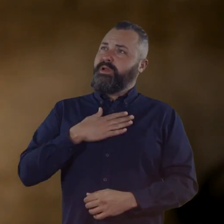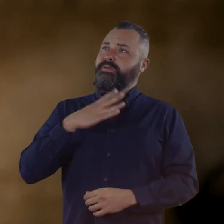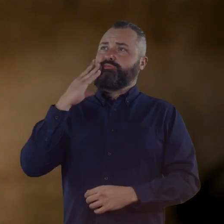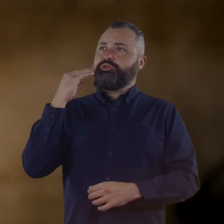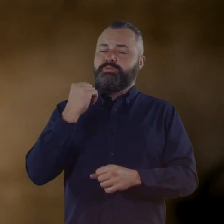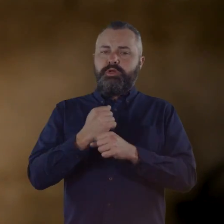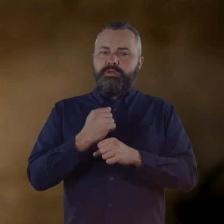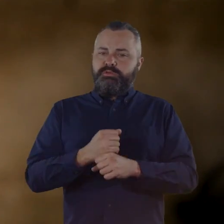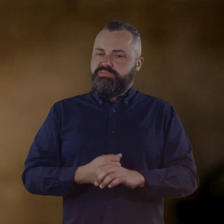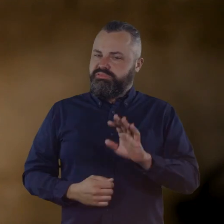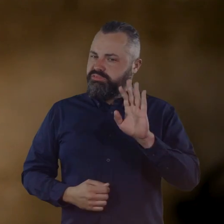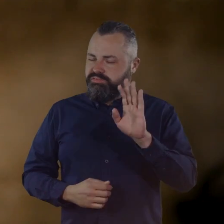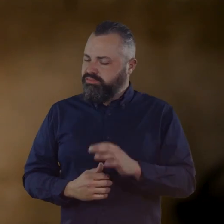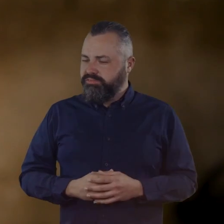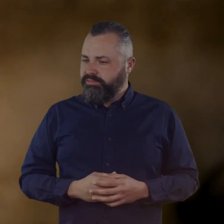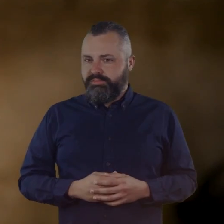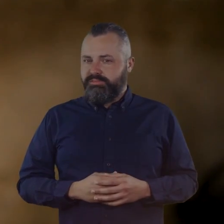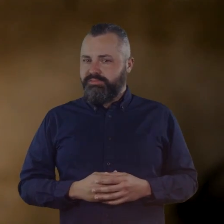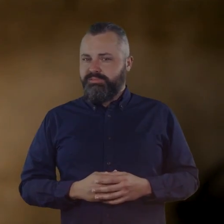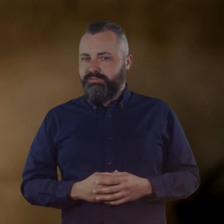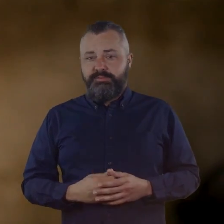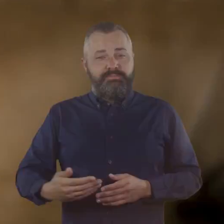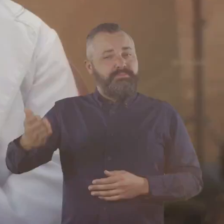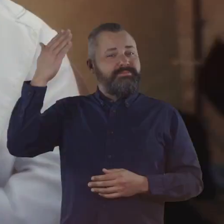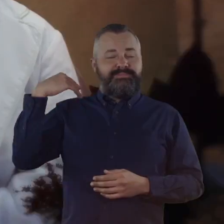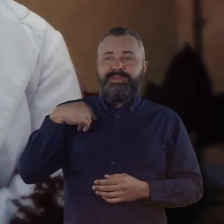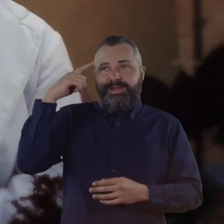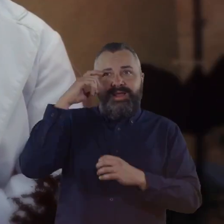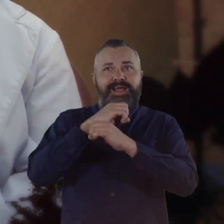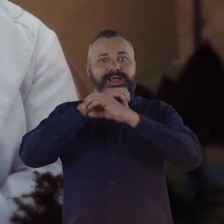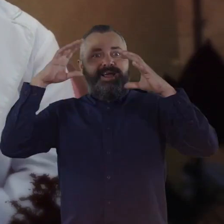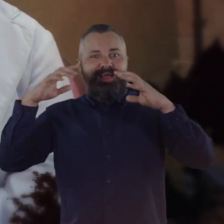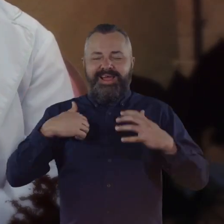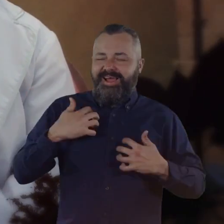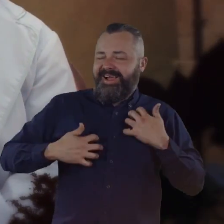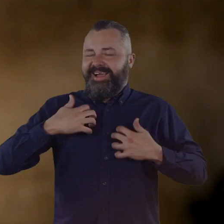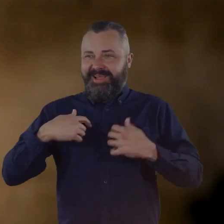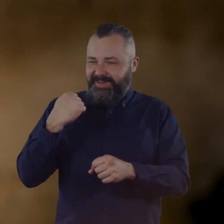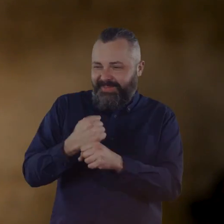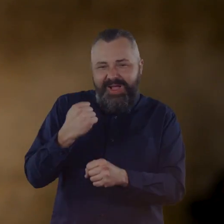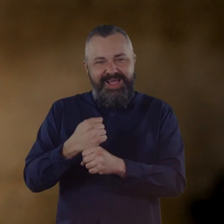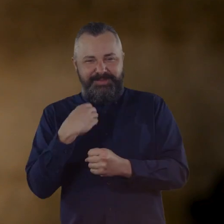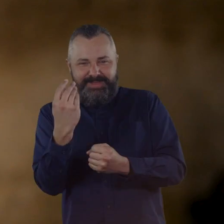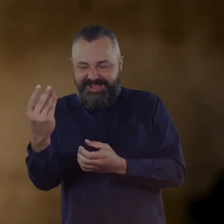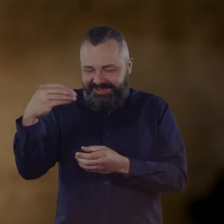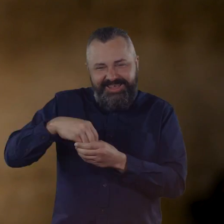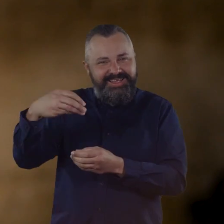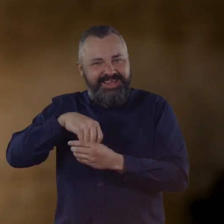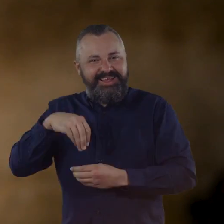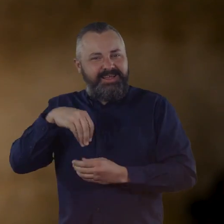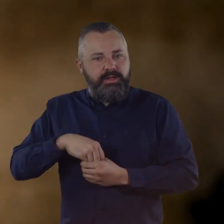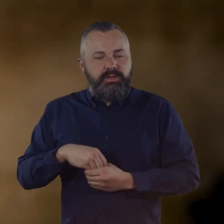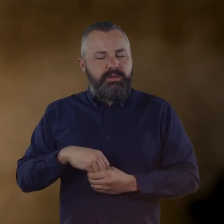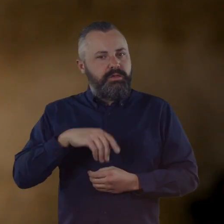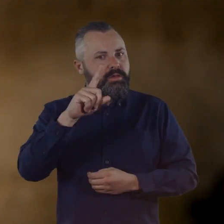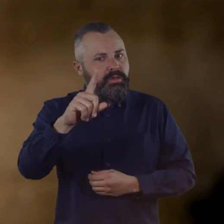an ugly experience, let's say. I was really excited that I will work, I will have my own money, but I faced this